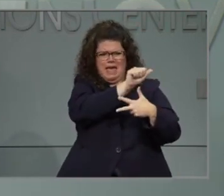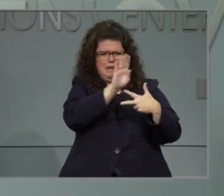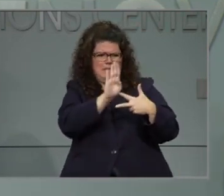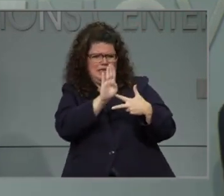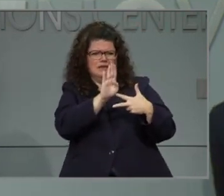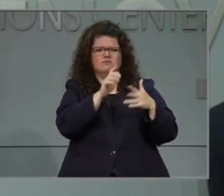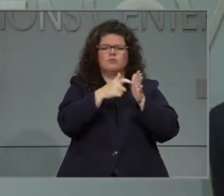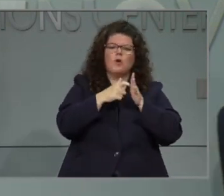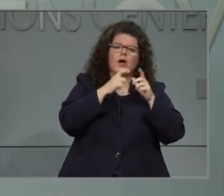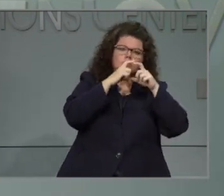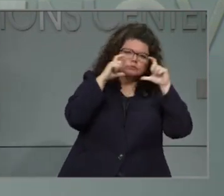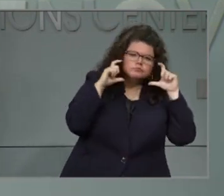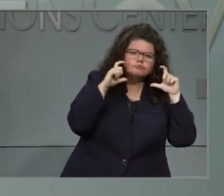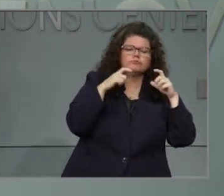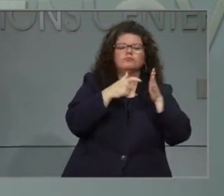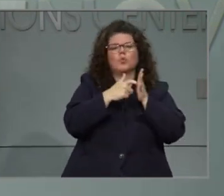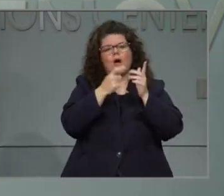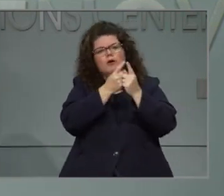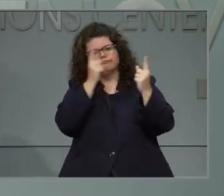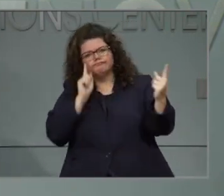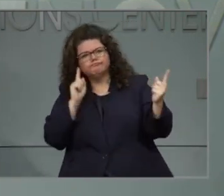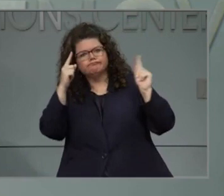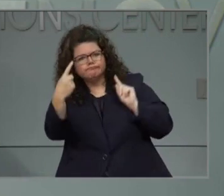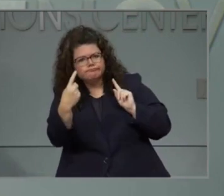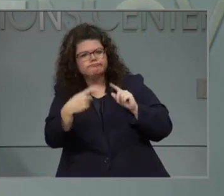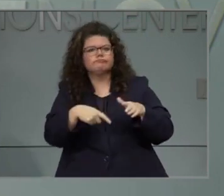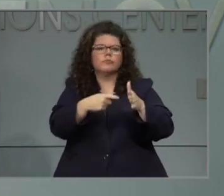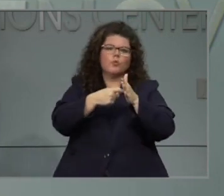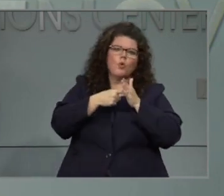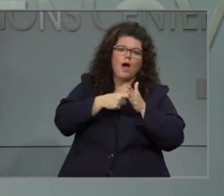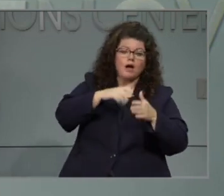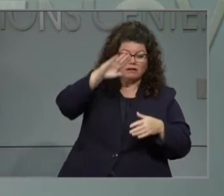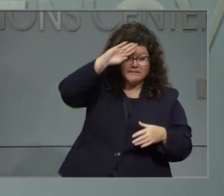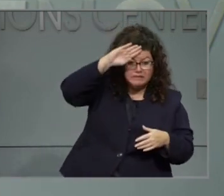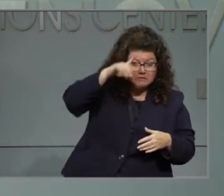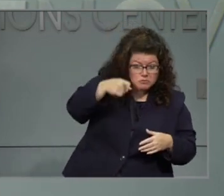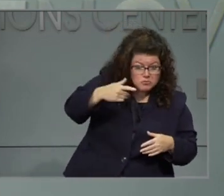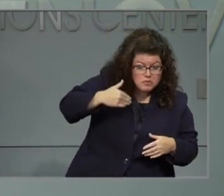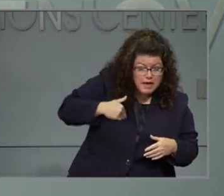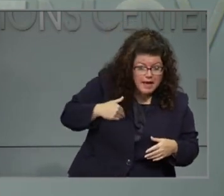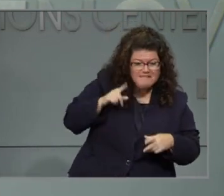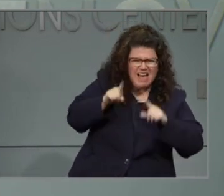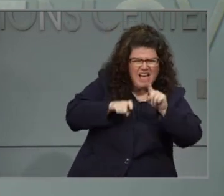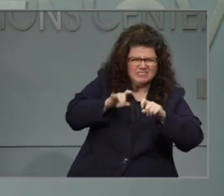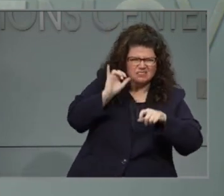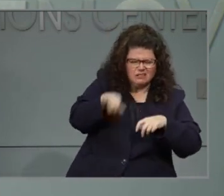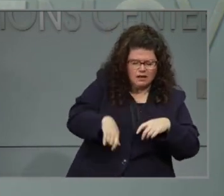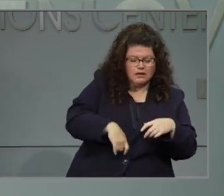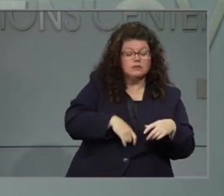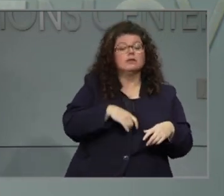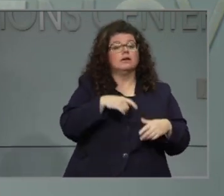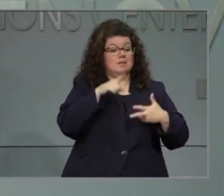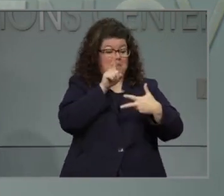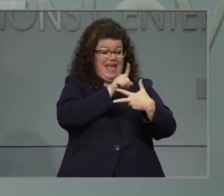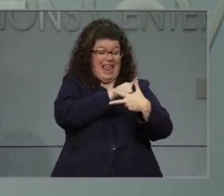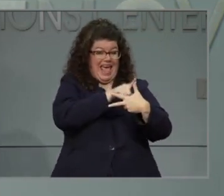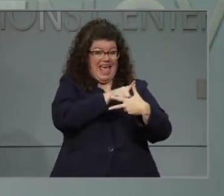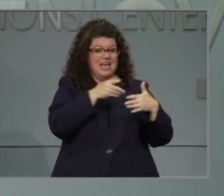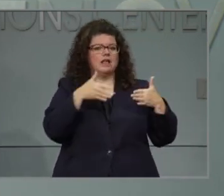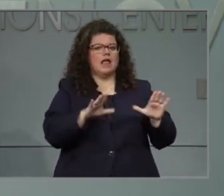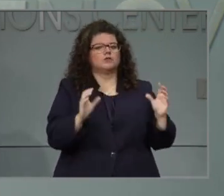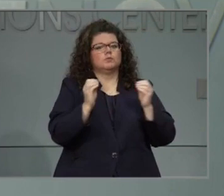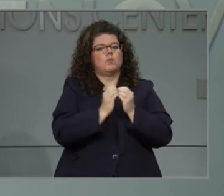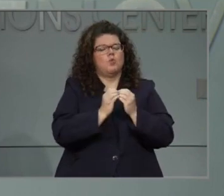coverings and the social distancing and the screening. In option A, we do allow for more kids in the classroom and not as